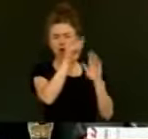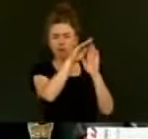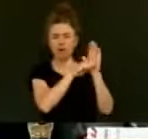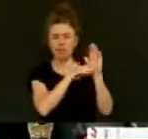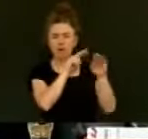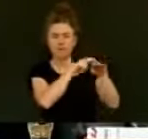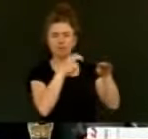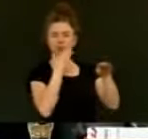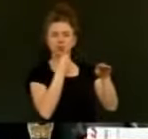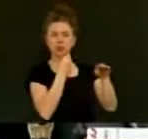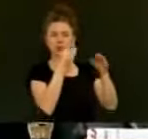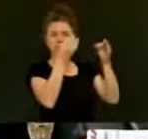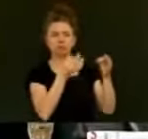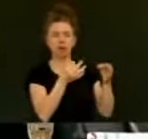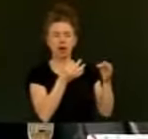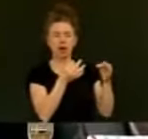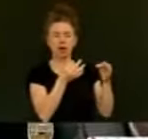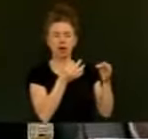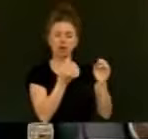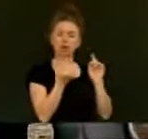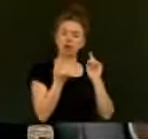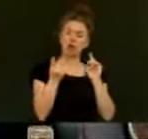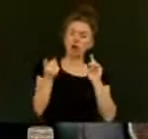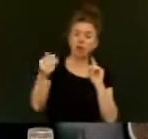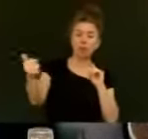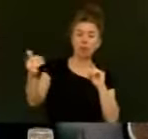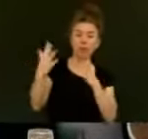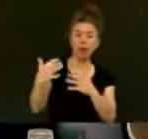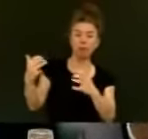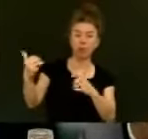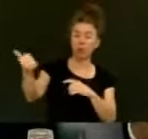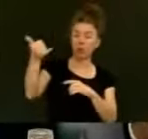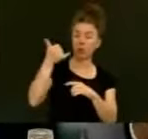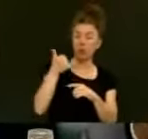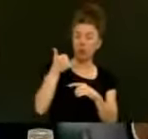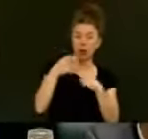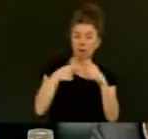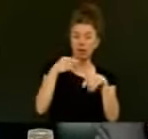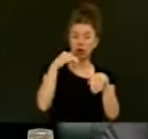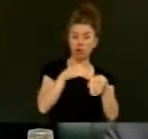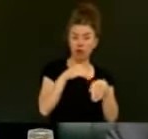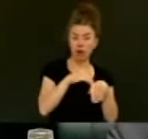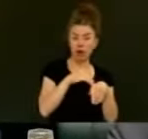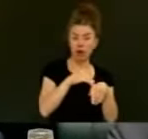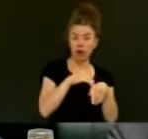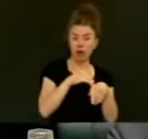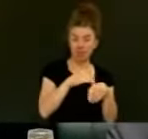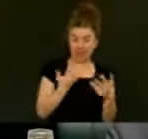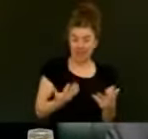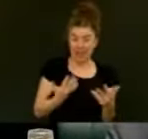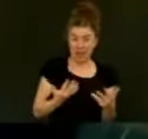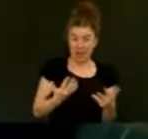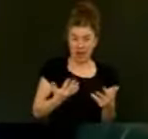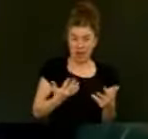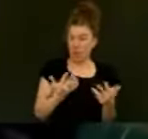decide whether or not to respond to a call from the public about a crime that is committed or is being committed?